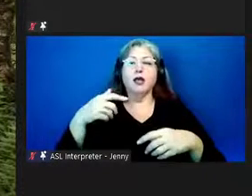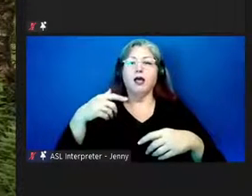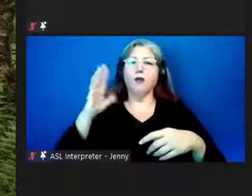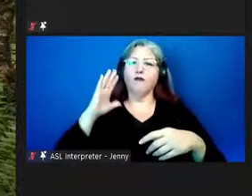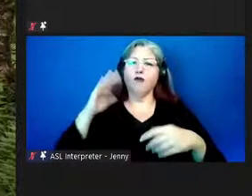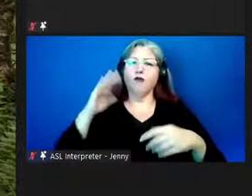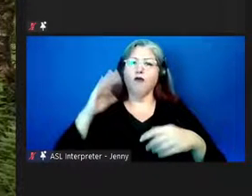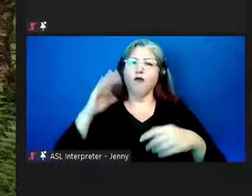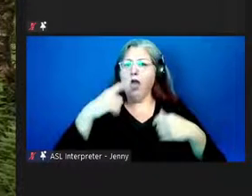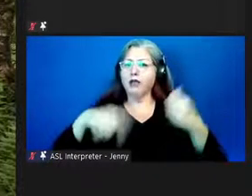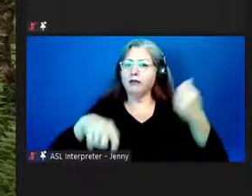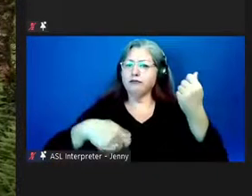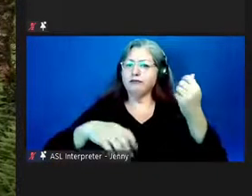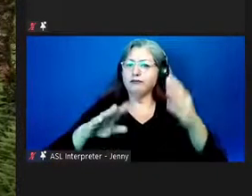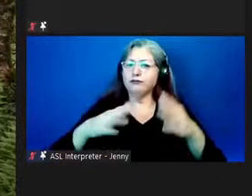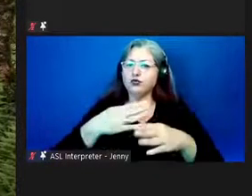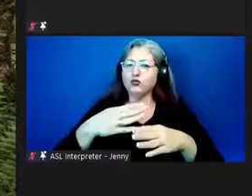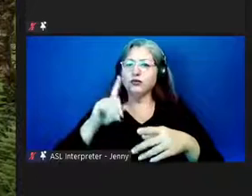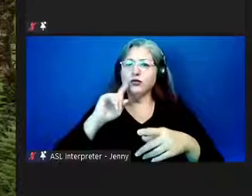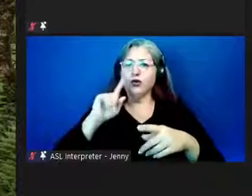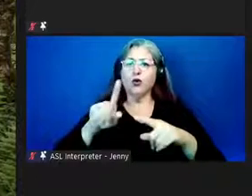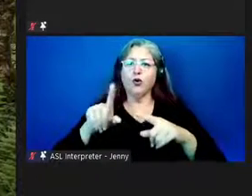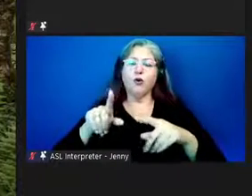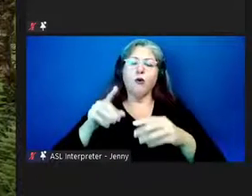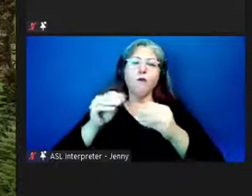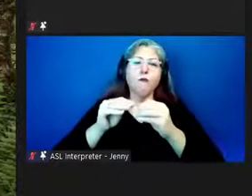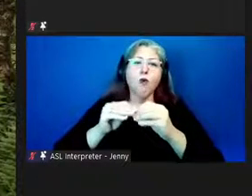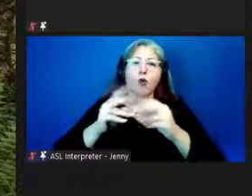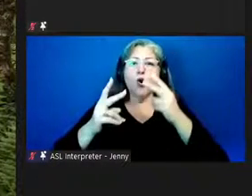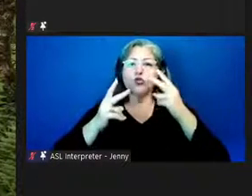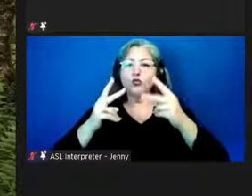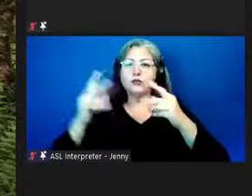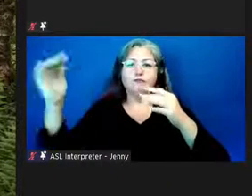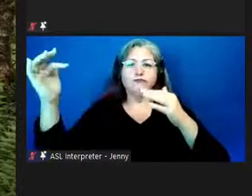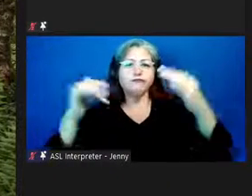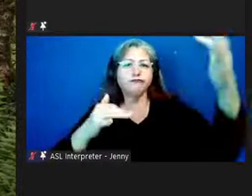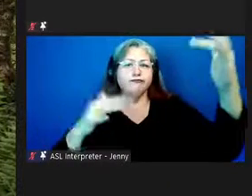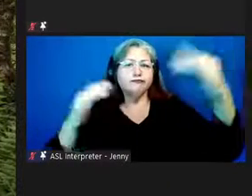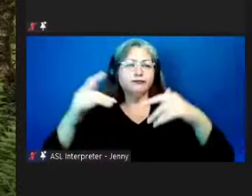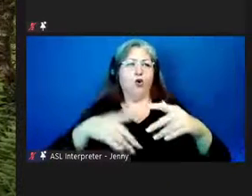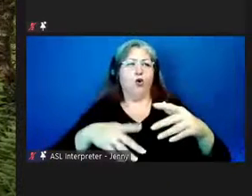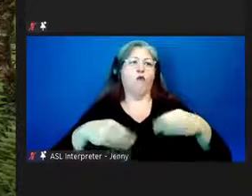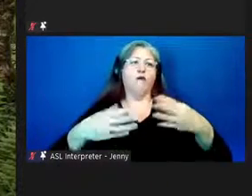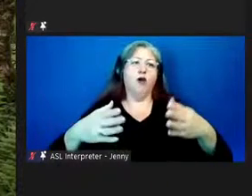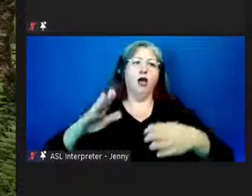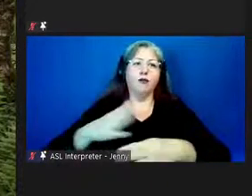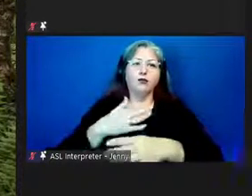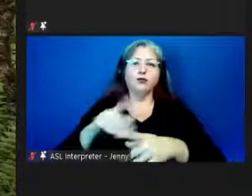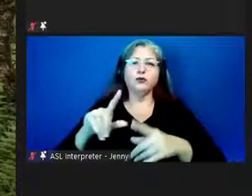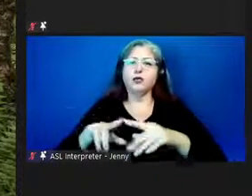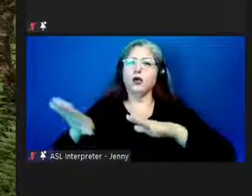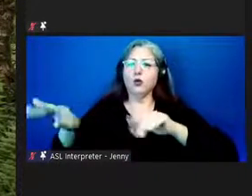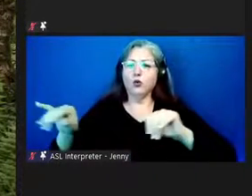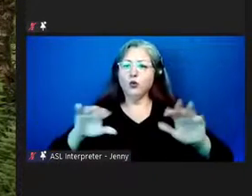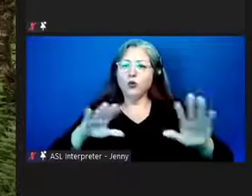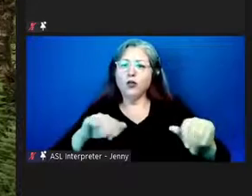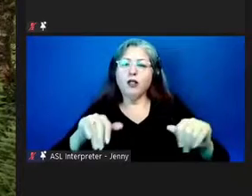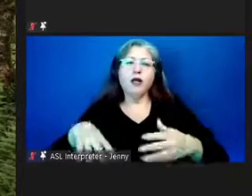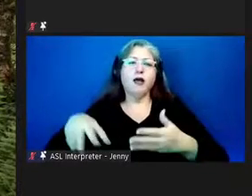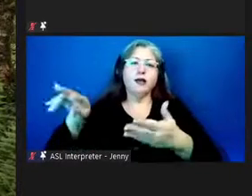music especially as we were building our tourist industry hawaiian music our hula our dancing